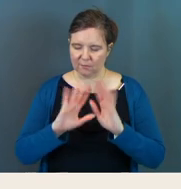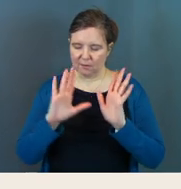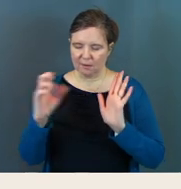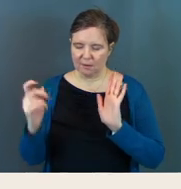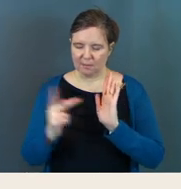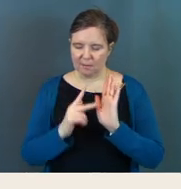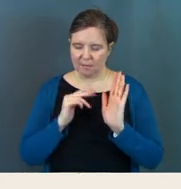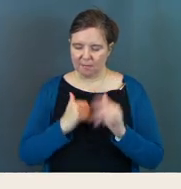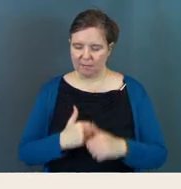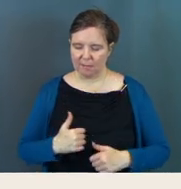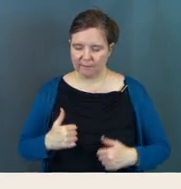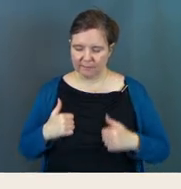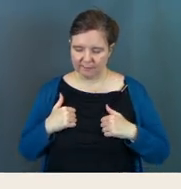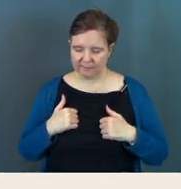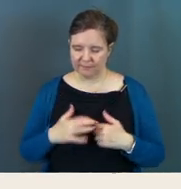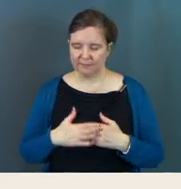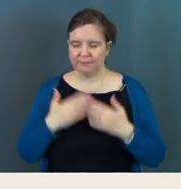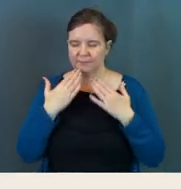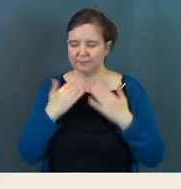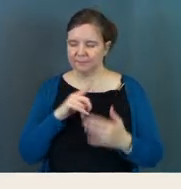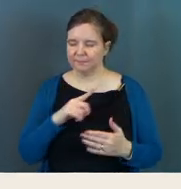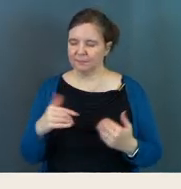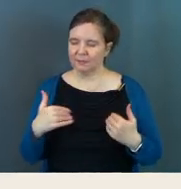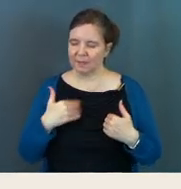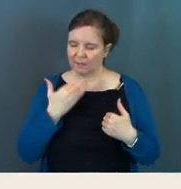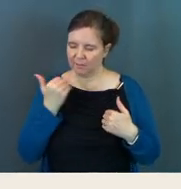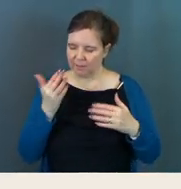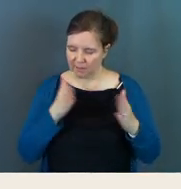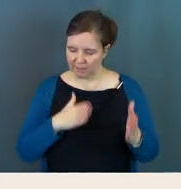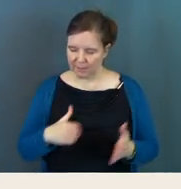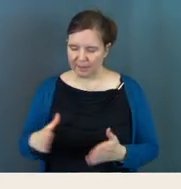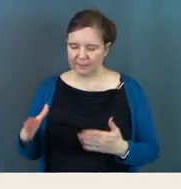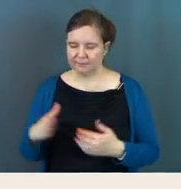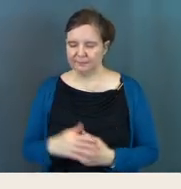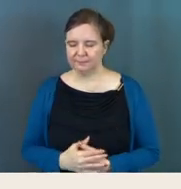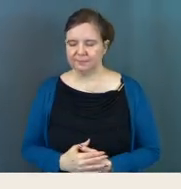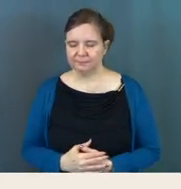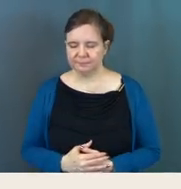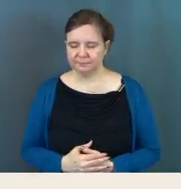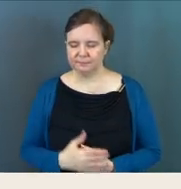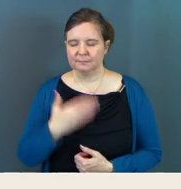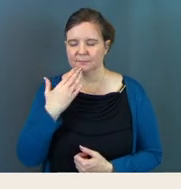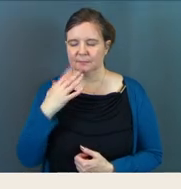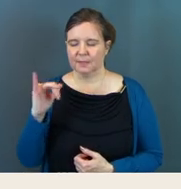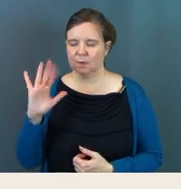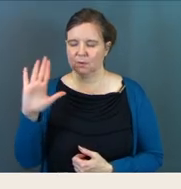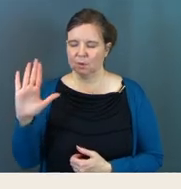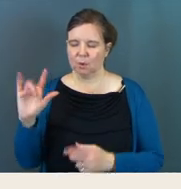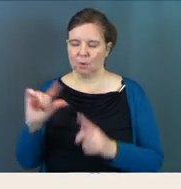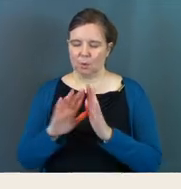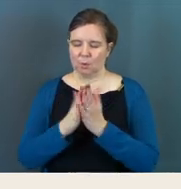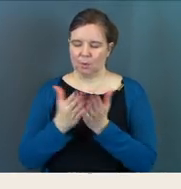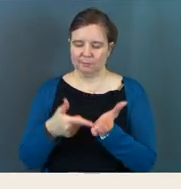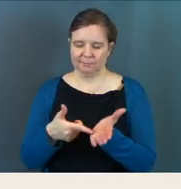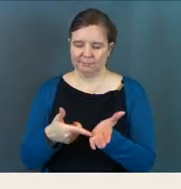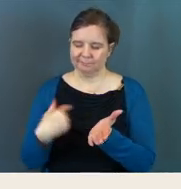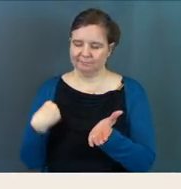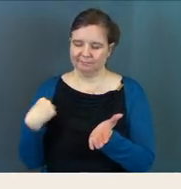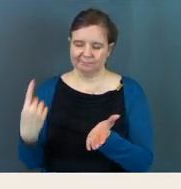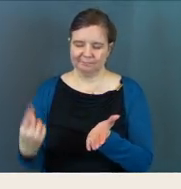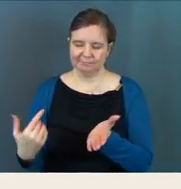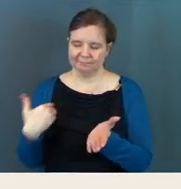in our lives. Thank you, Lord, that you have a better plan. Thank you that it was in your word all along.